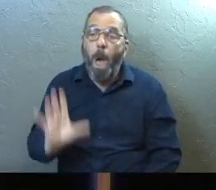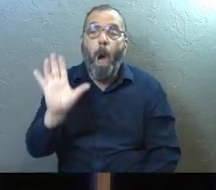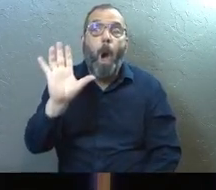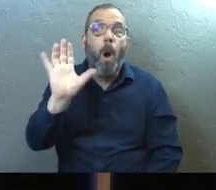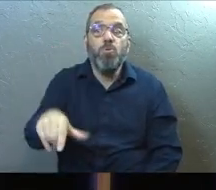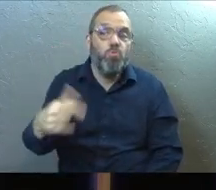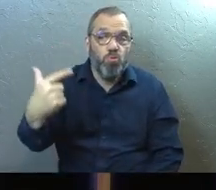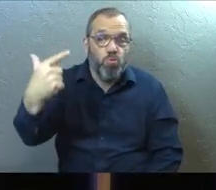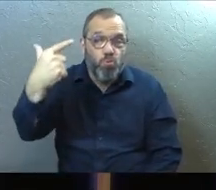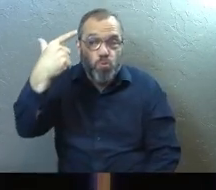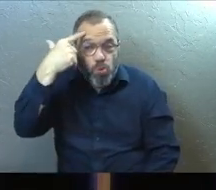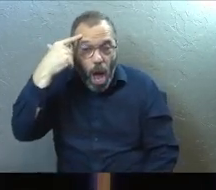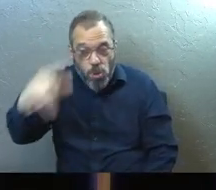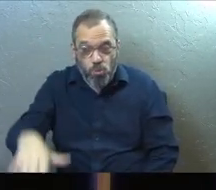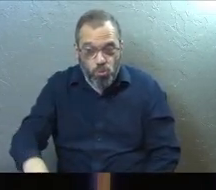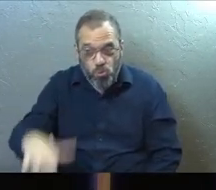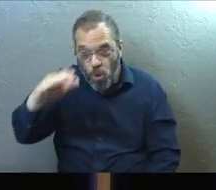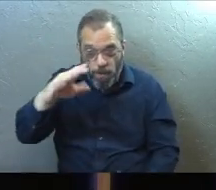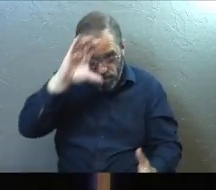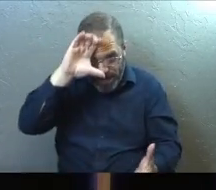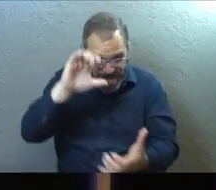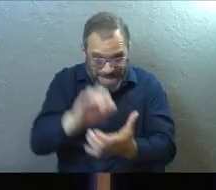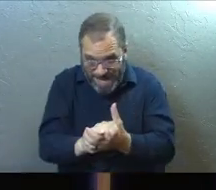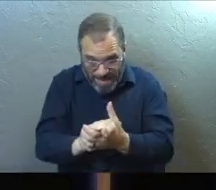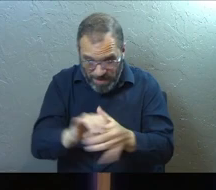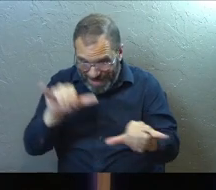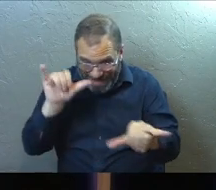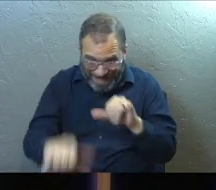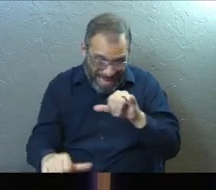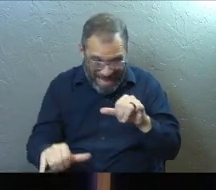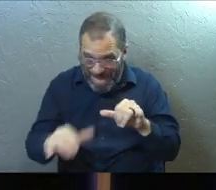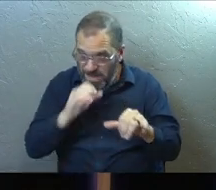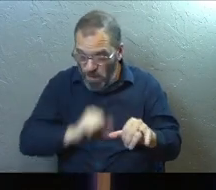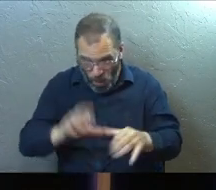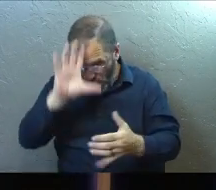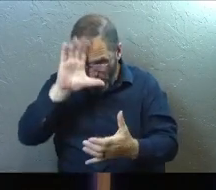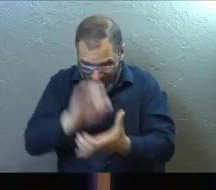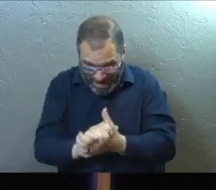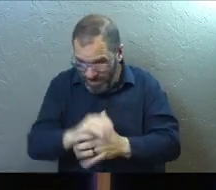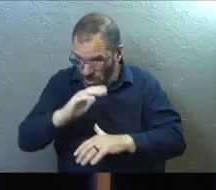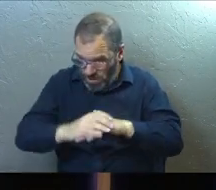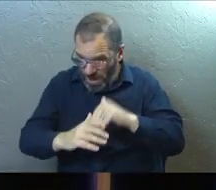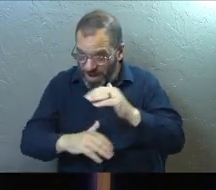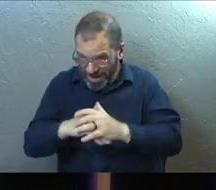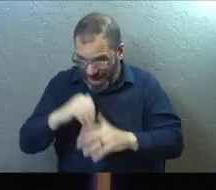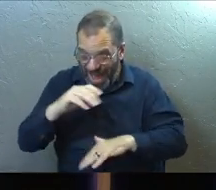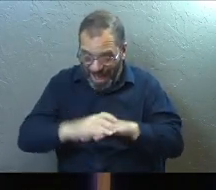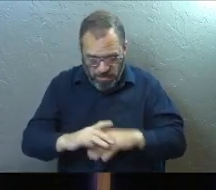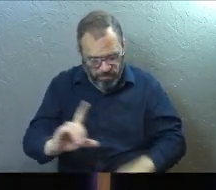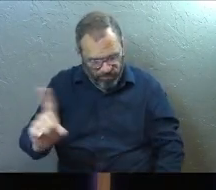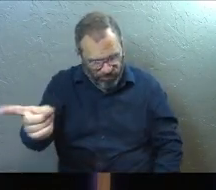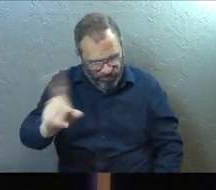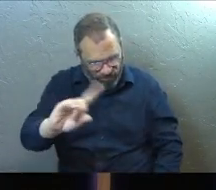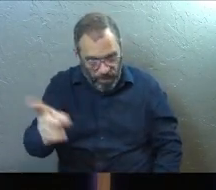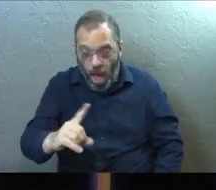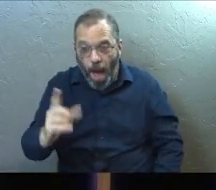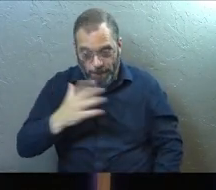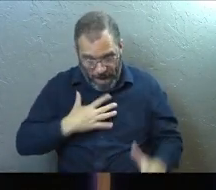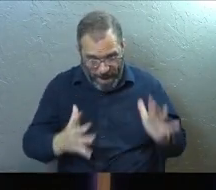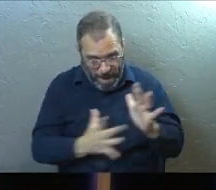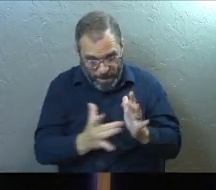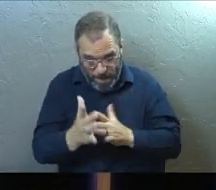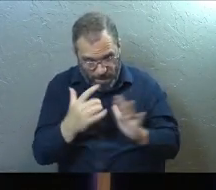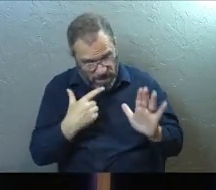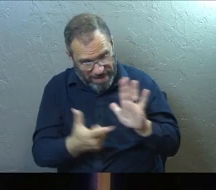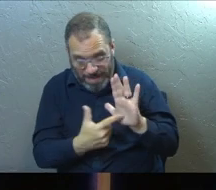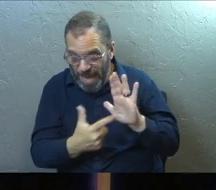thought that because you grew up with these beliefs, you get to stay in these old beliefs because they're comfortable for you. No, if, if you read my word